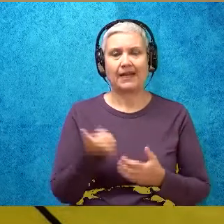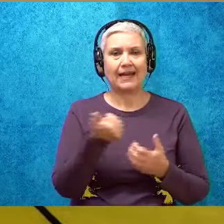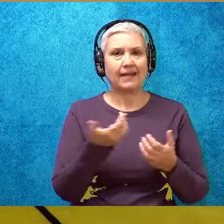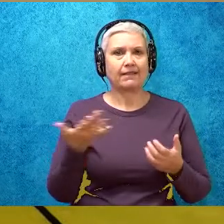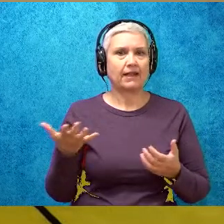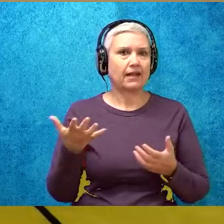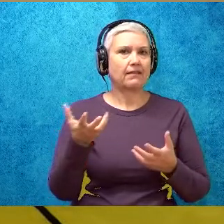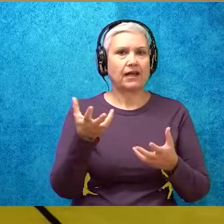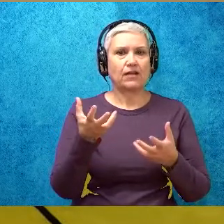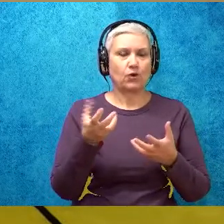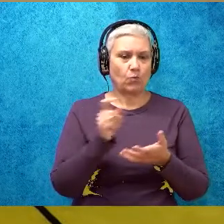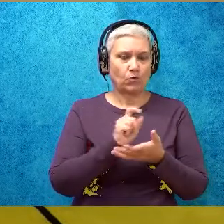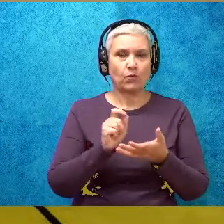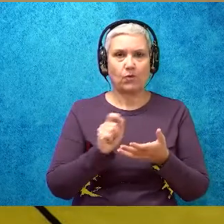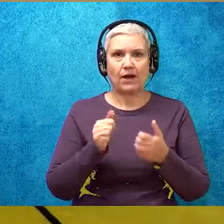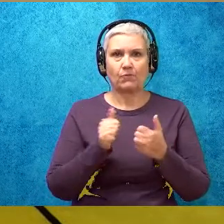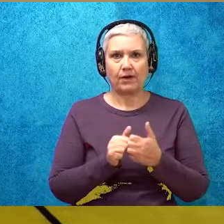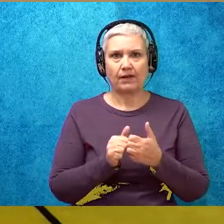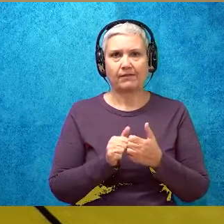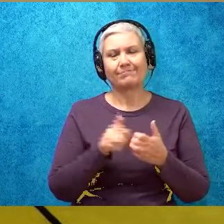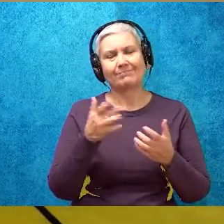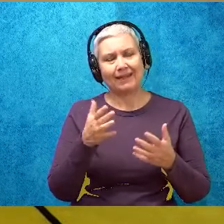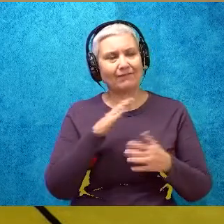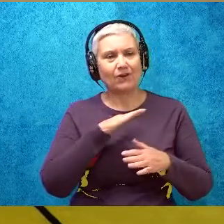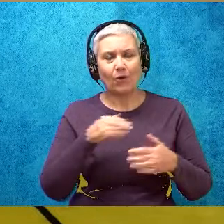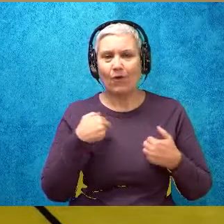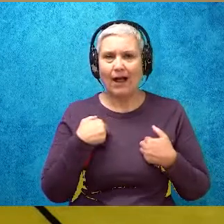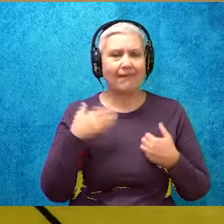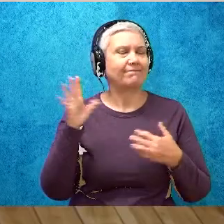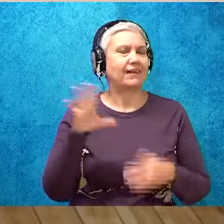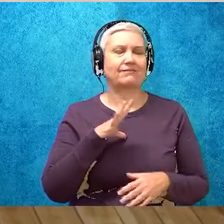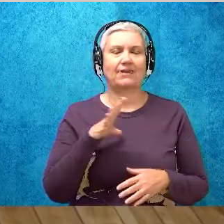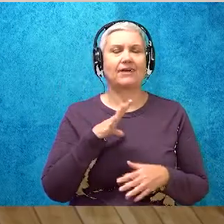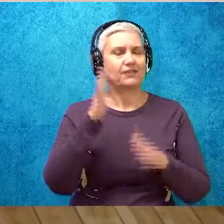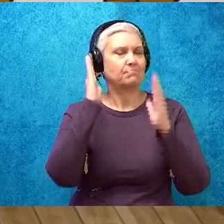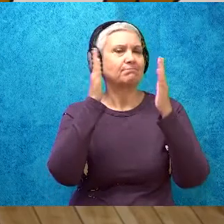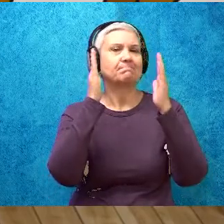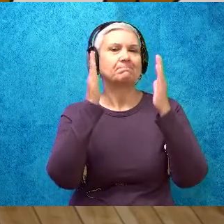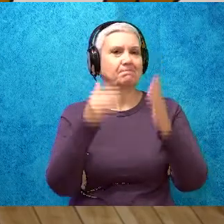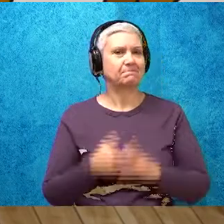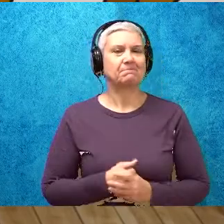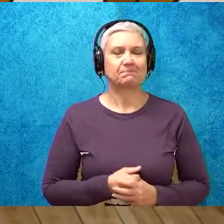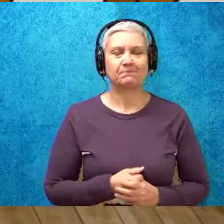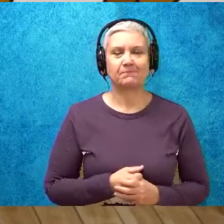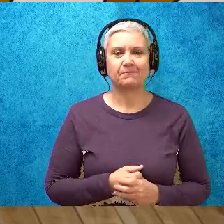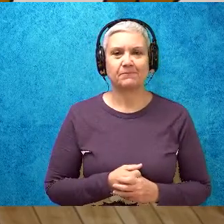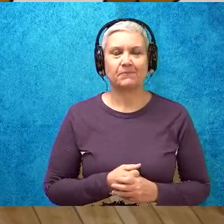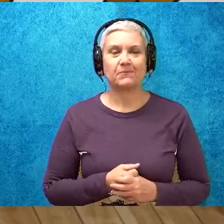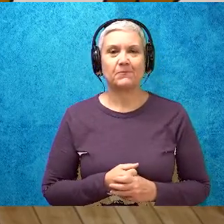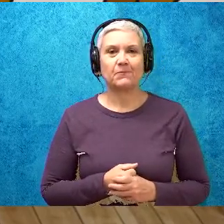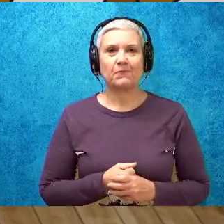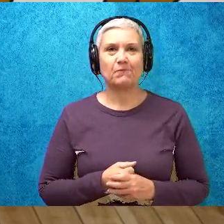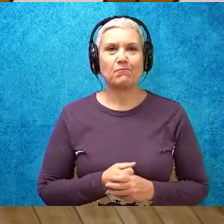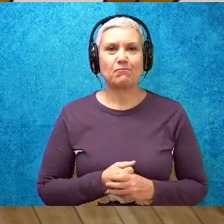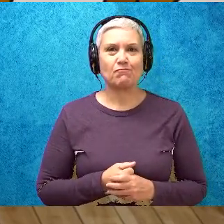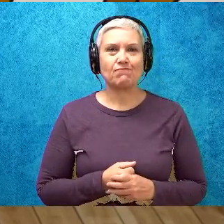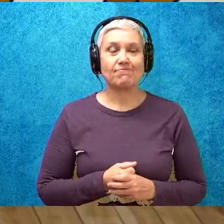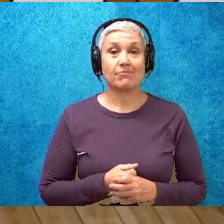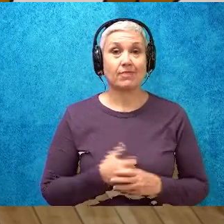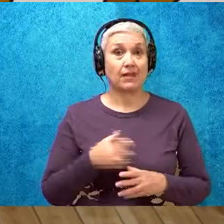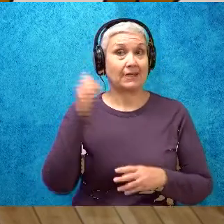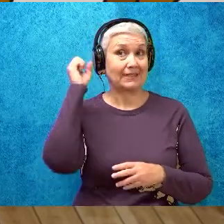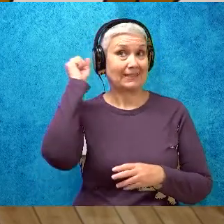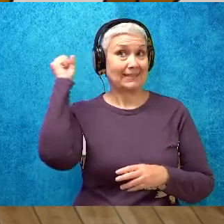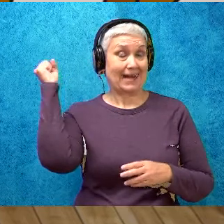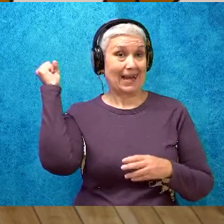If you don't have any of that, that's okay too. Just come on along for the fun. So, the sound we're going to